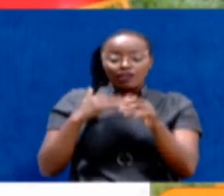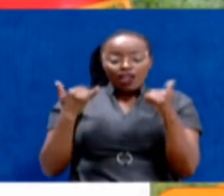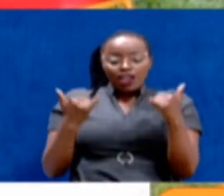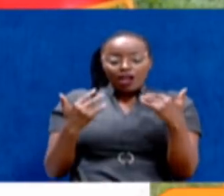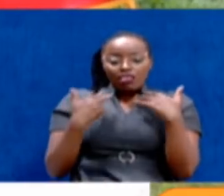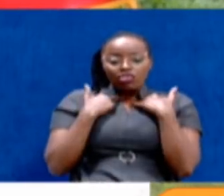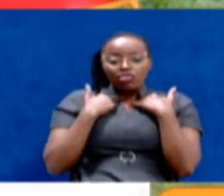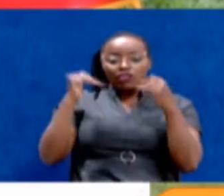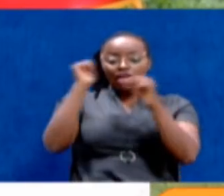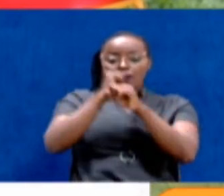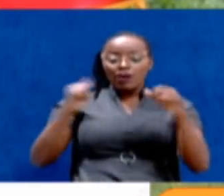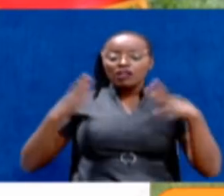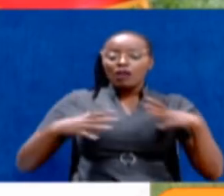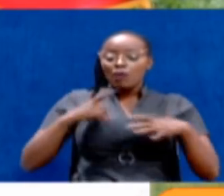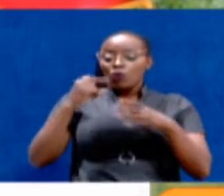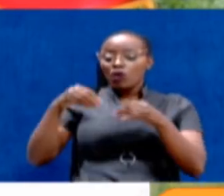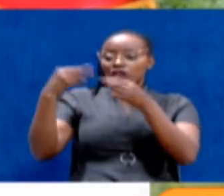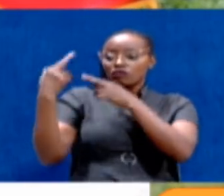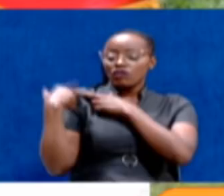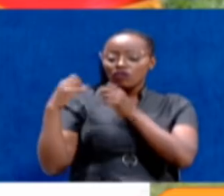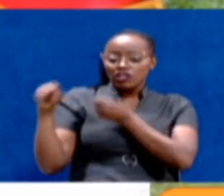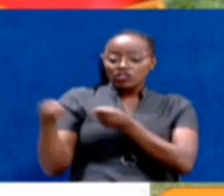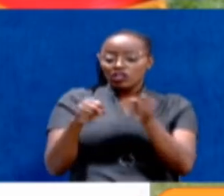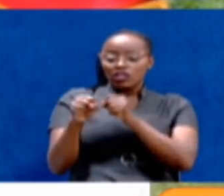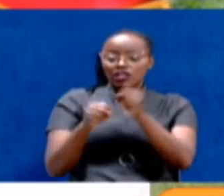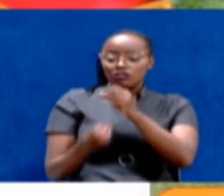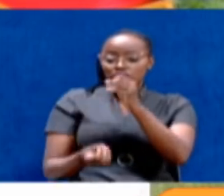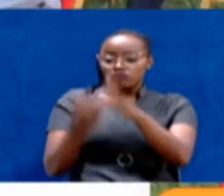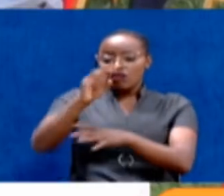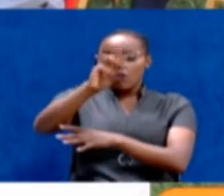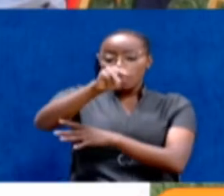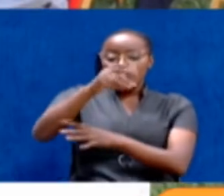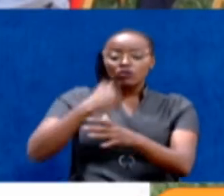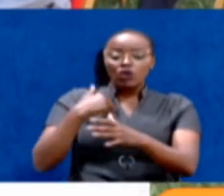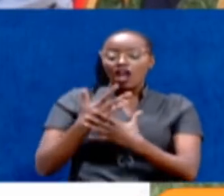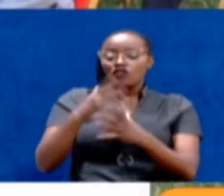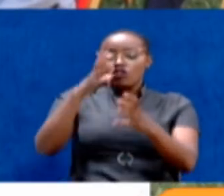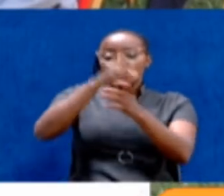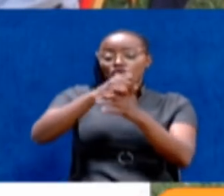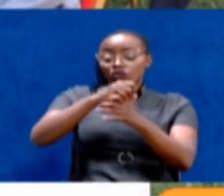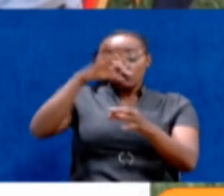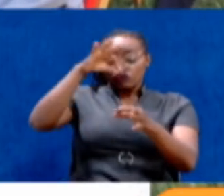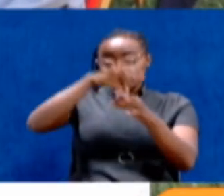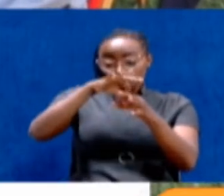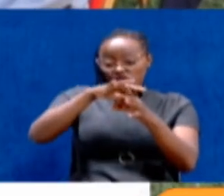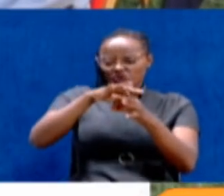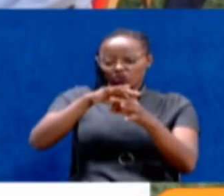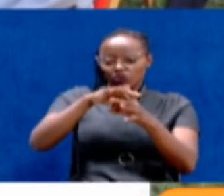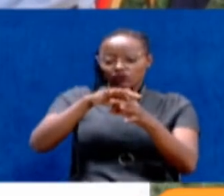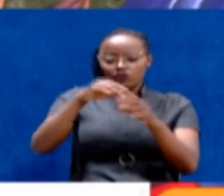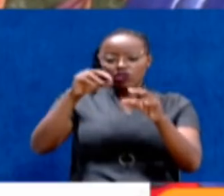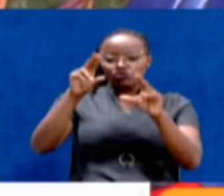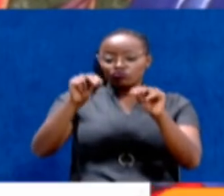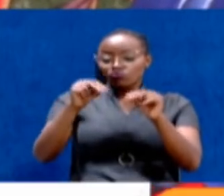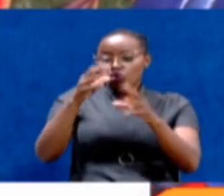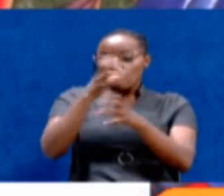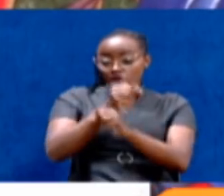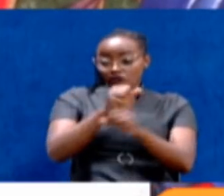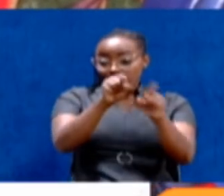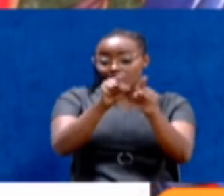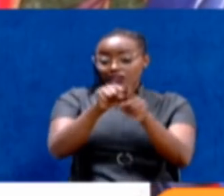tied, the President's men deployed a strategy to have the MPs initiate a vote-of-no-confidence petition against the majority leader.